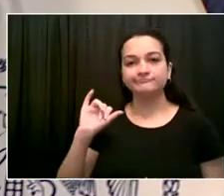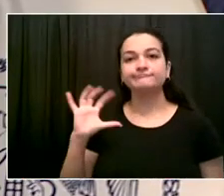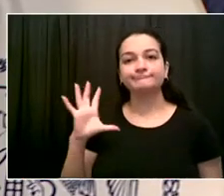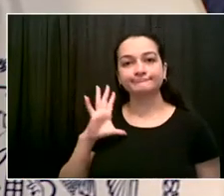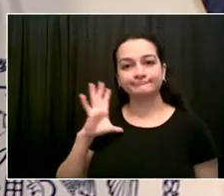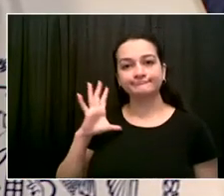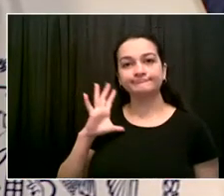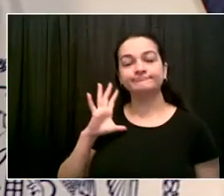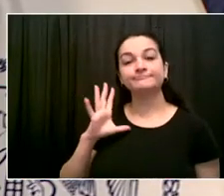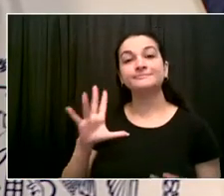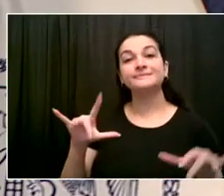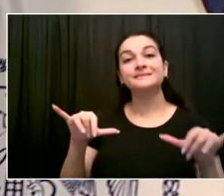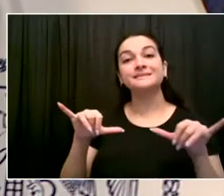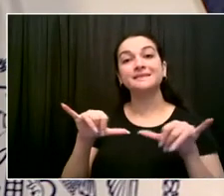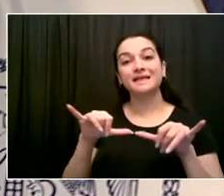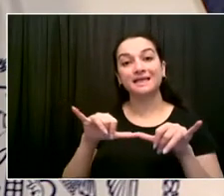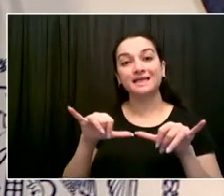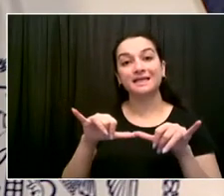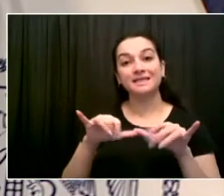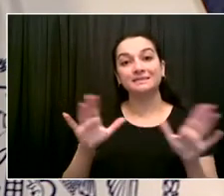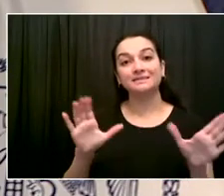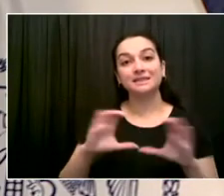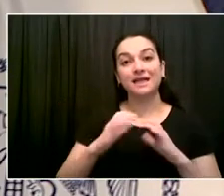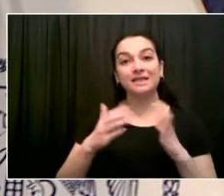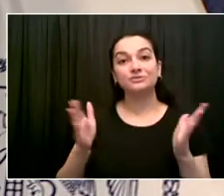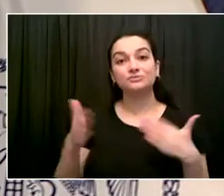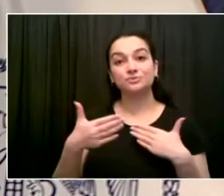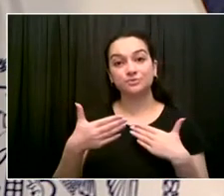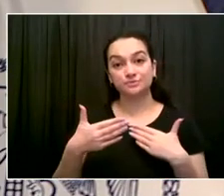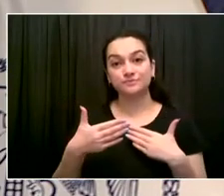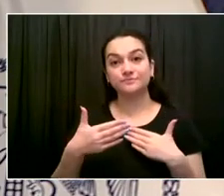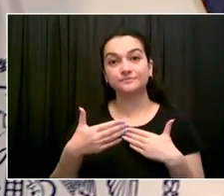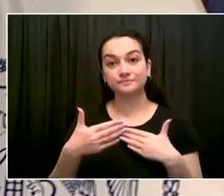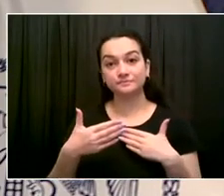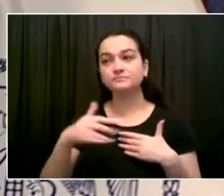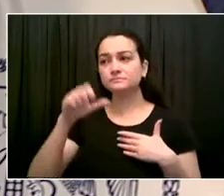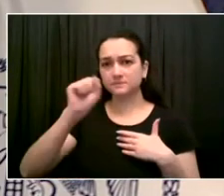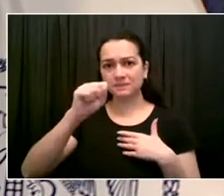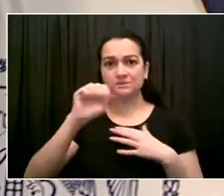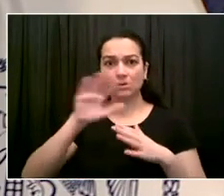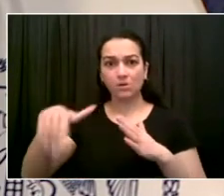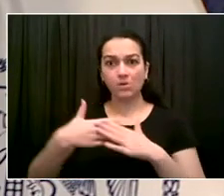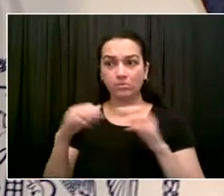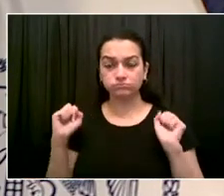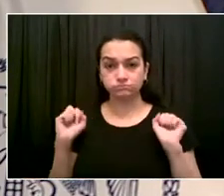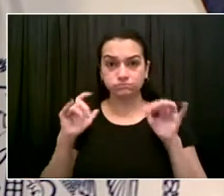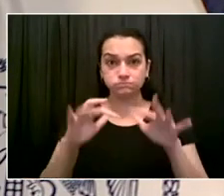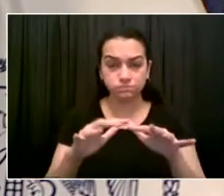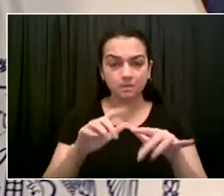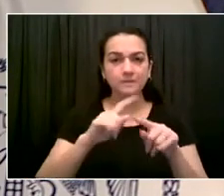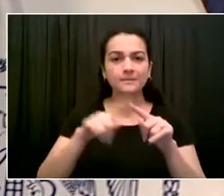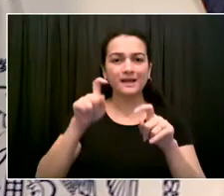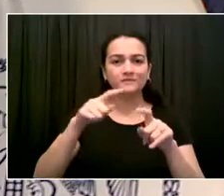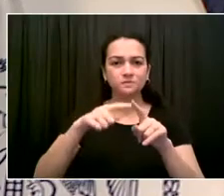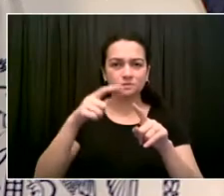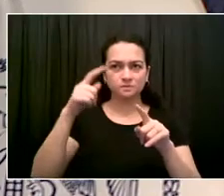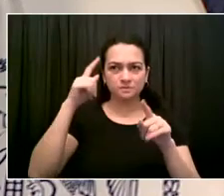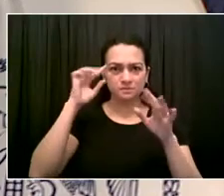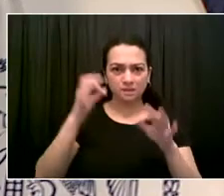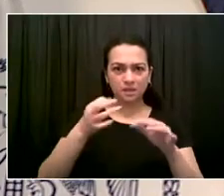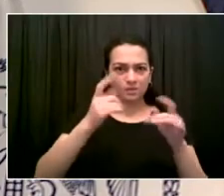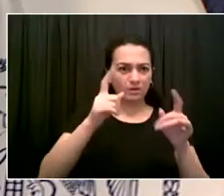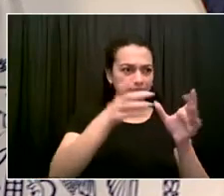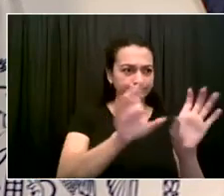classroom. So one of the things that's in the budget is a focus on putting additional teacher in classrooms at our